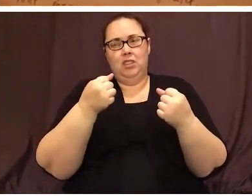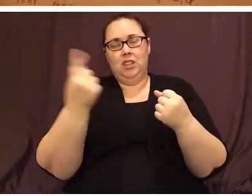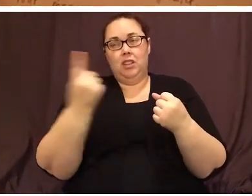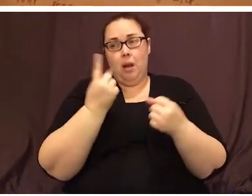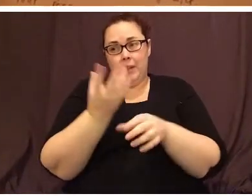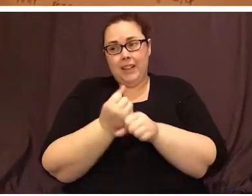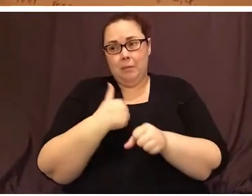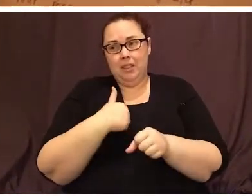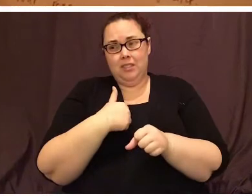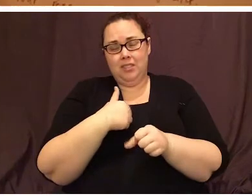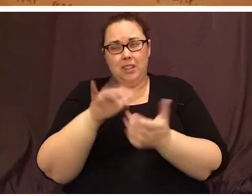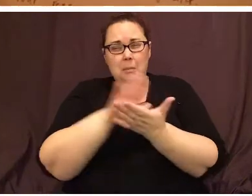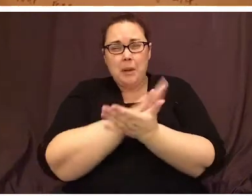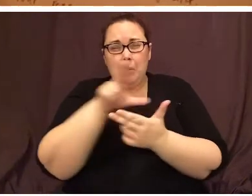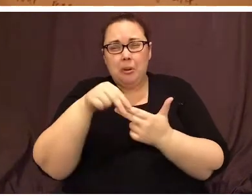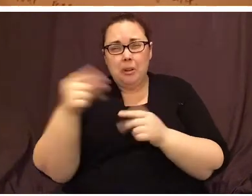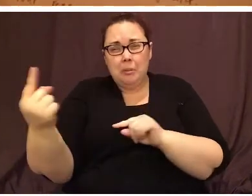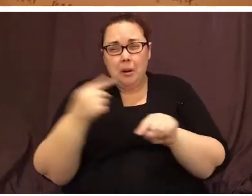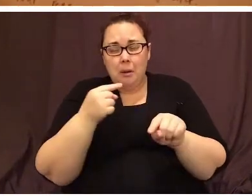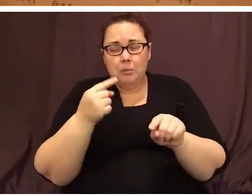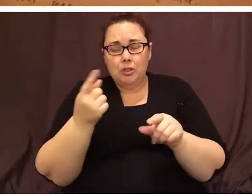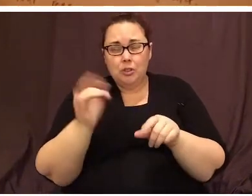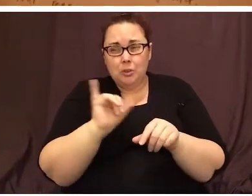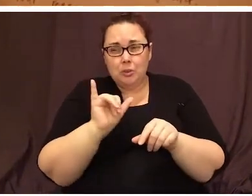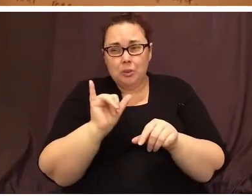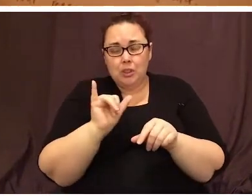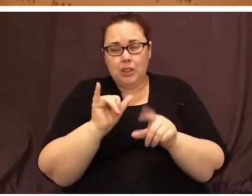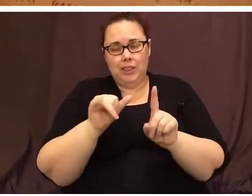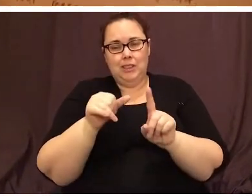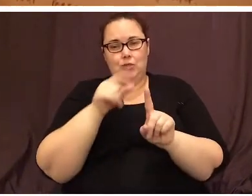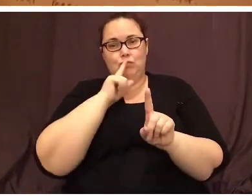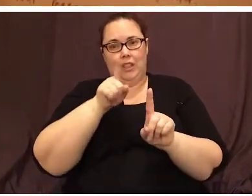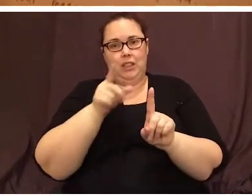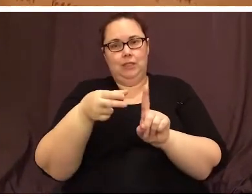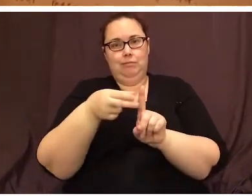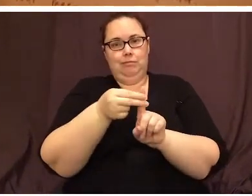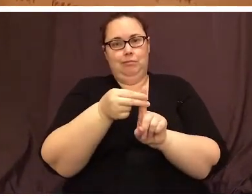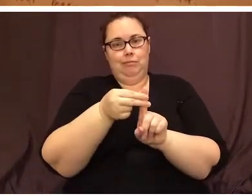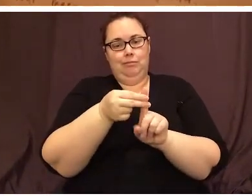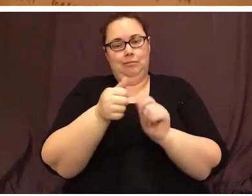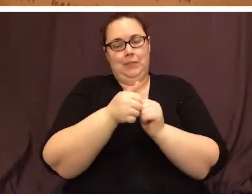holding me together. Sincerely, your marooned crown, marooned crown.